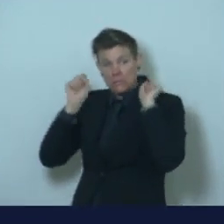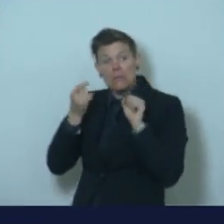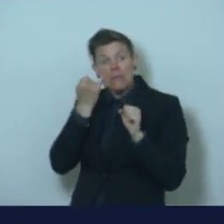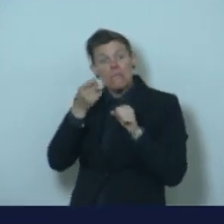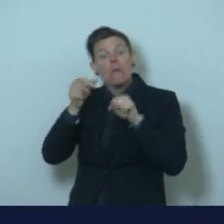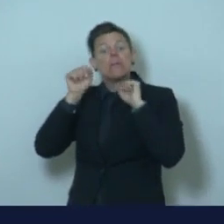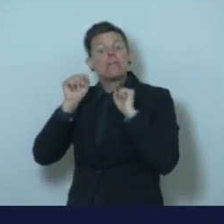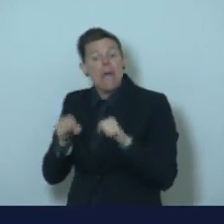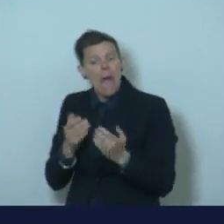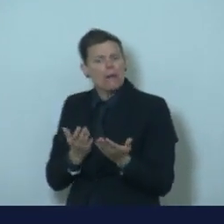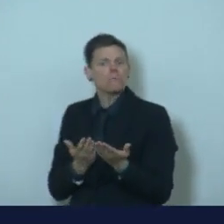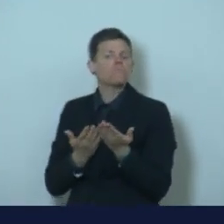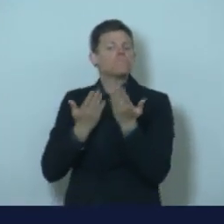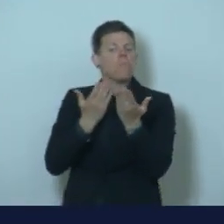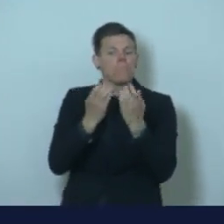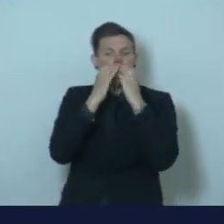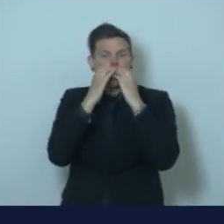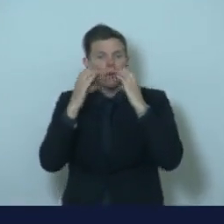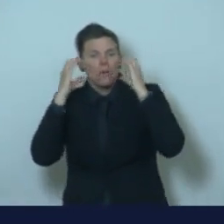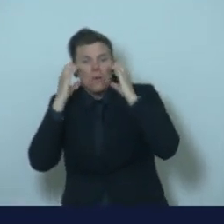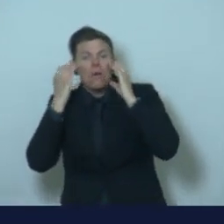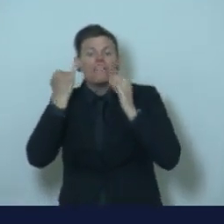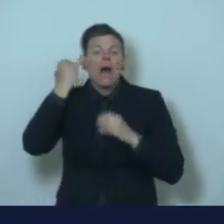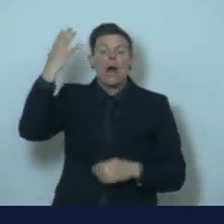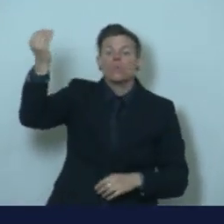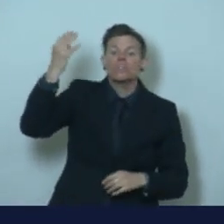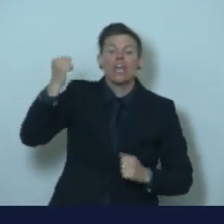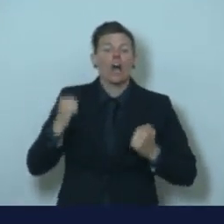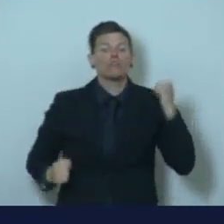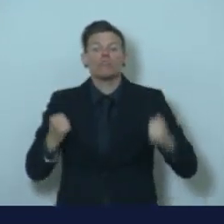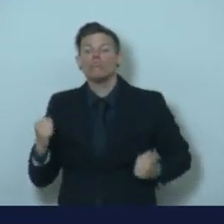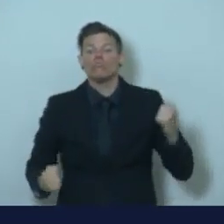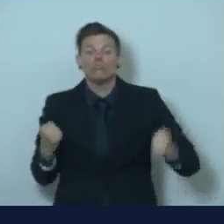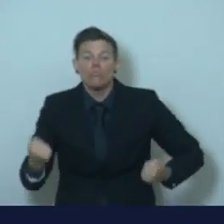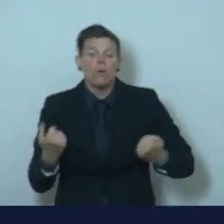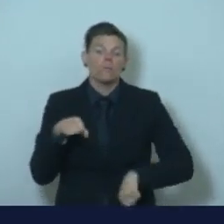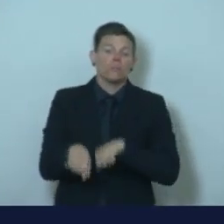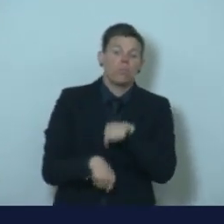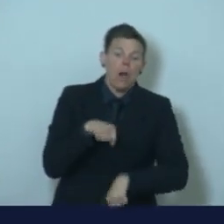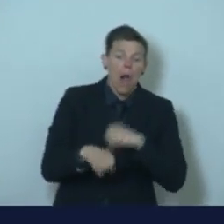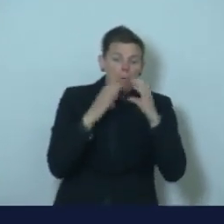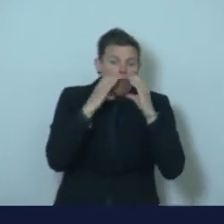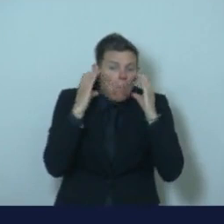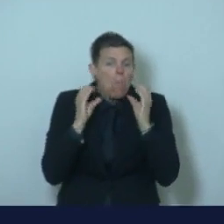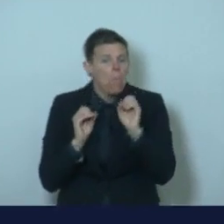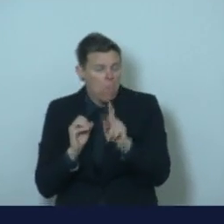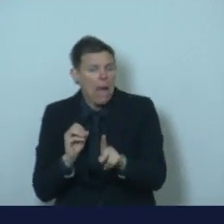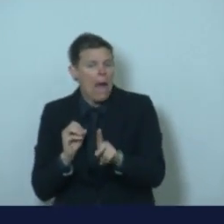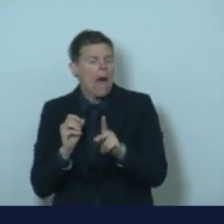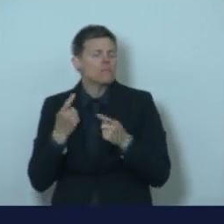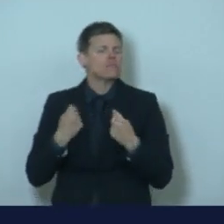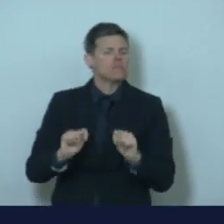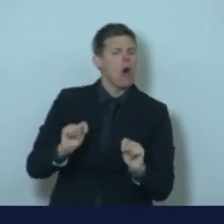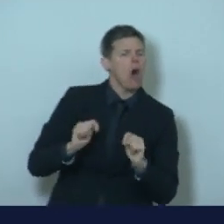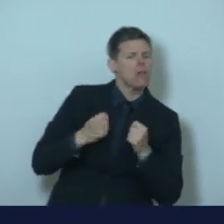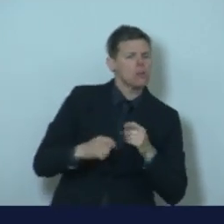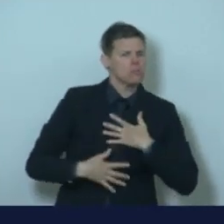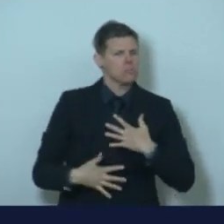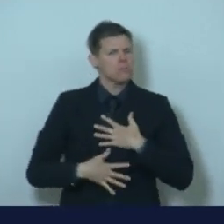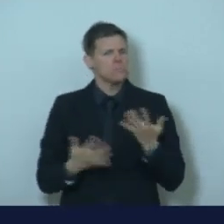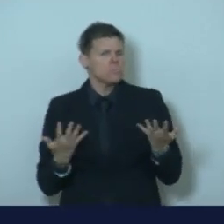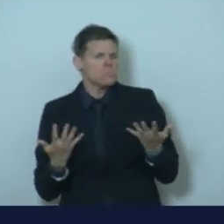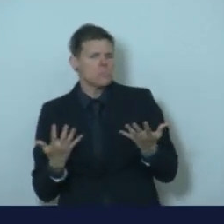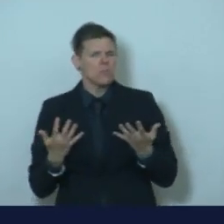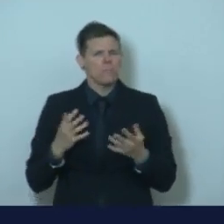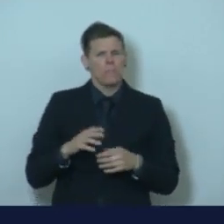outdoor exercising activities, really too hard. And certainly something that most folks are telling us, it